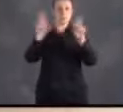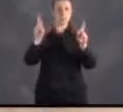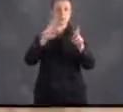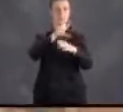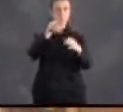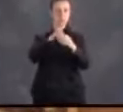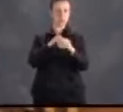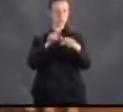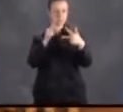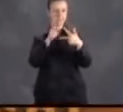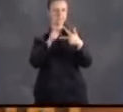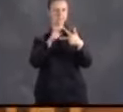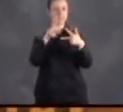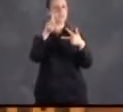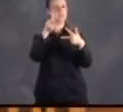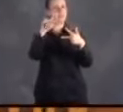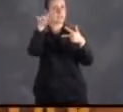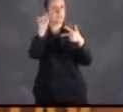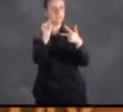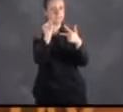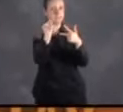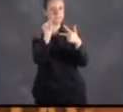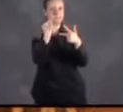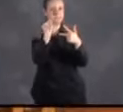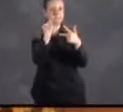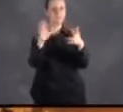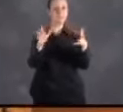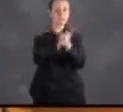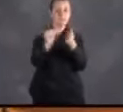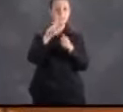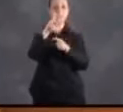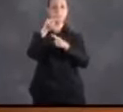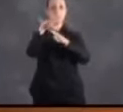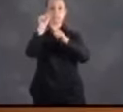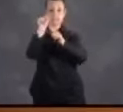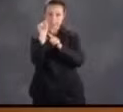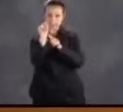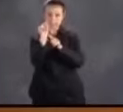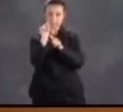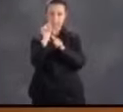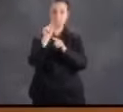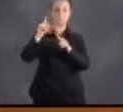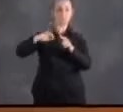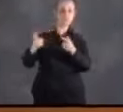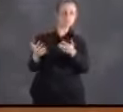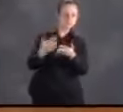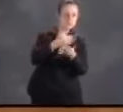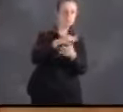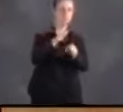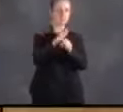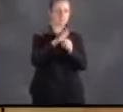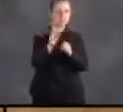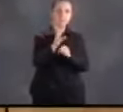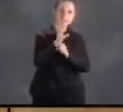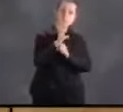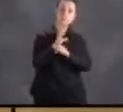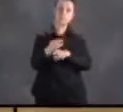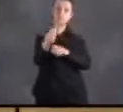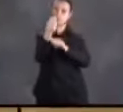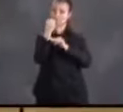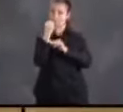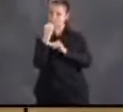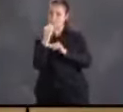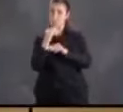supplies. The next step in disaster preparedness is to build a disaster kit. You should gather enough